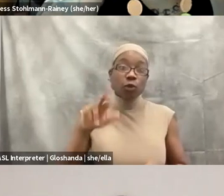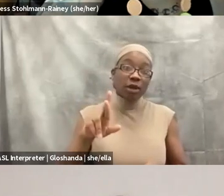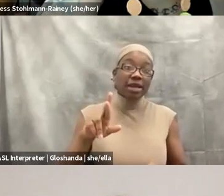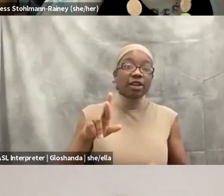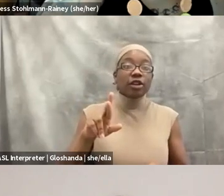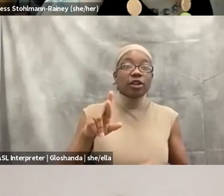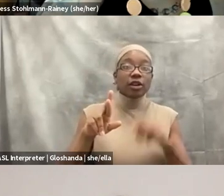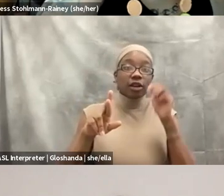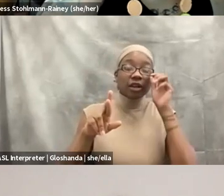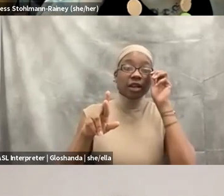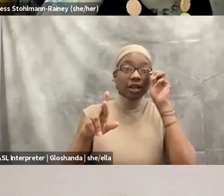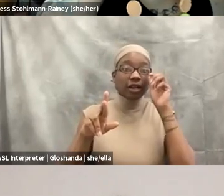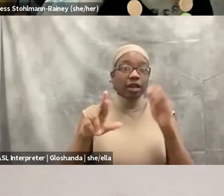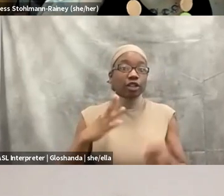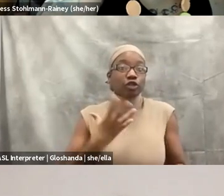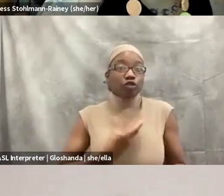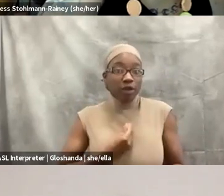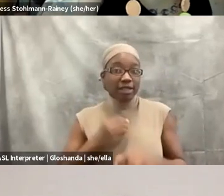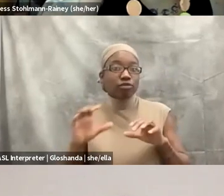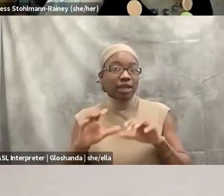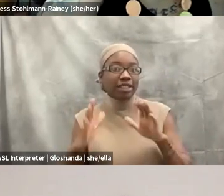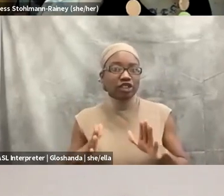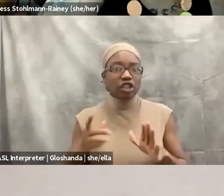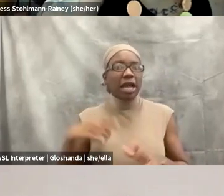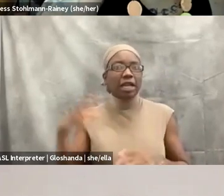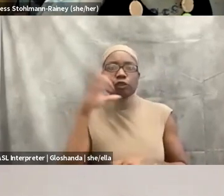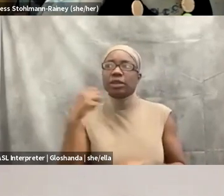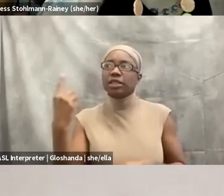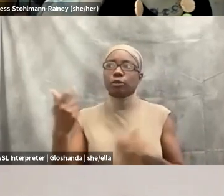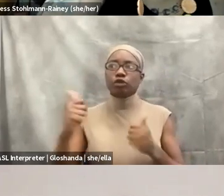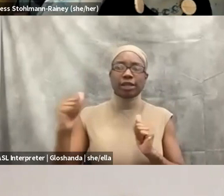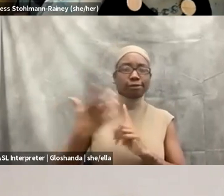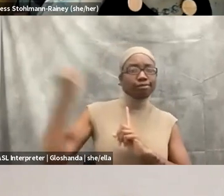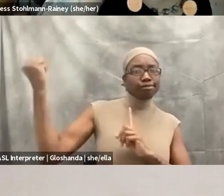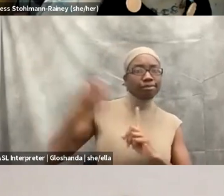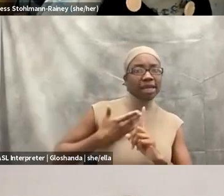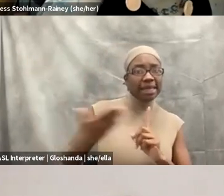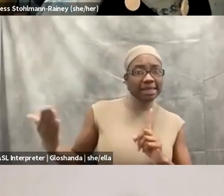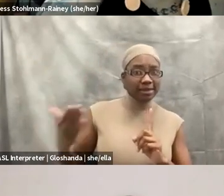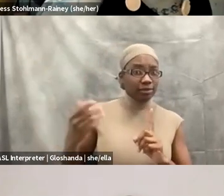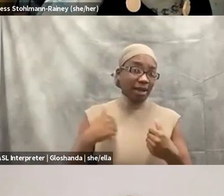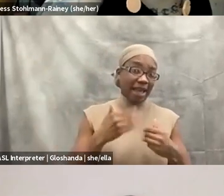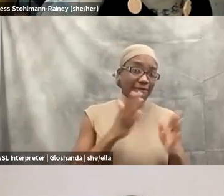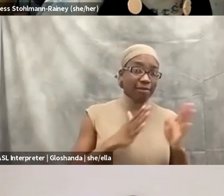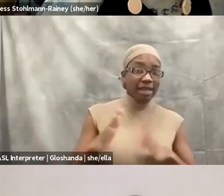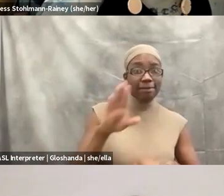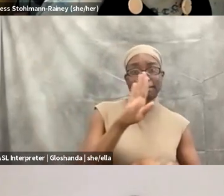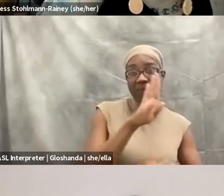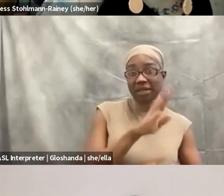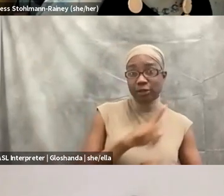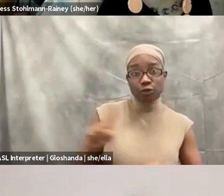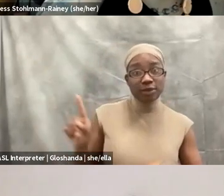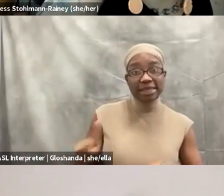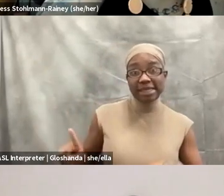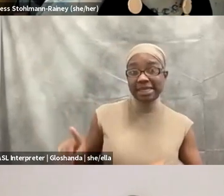things. Like I just assumed that to be the case. Um, and so I have plans B through Z if that should happen so that I can